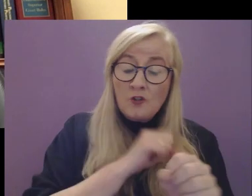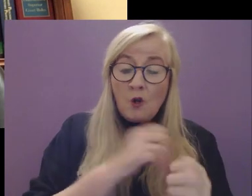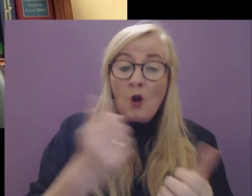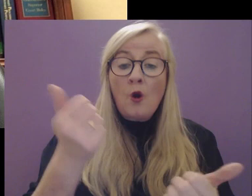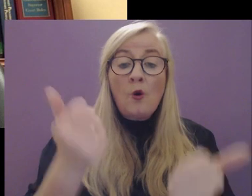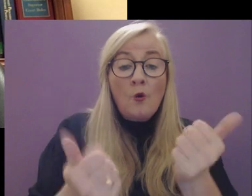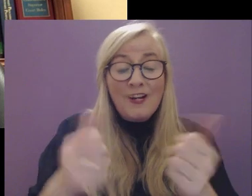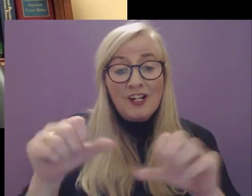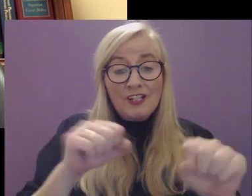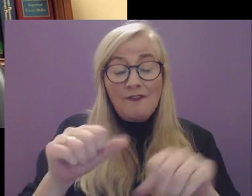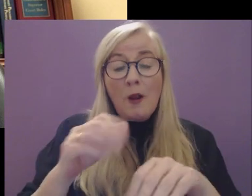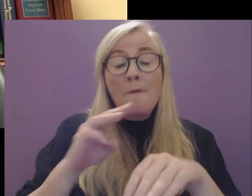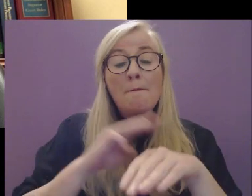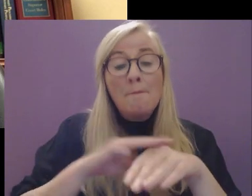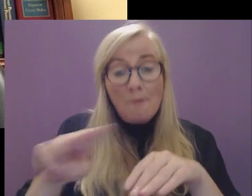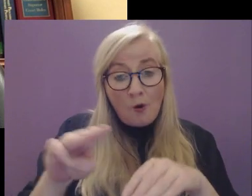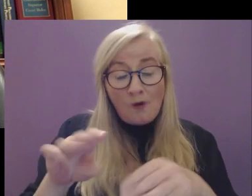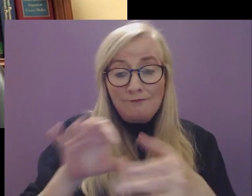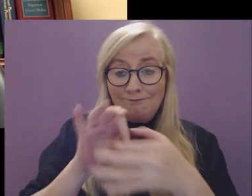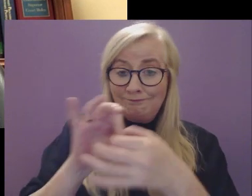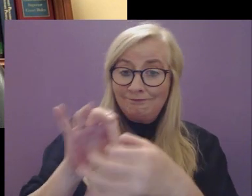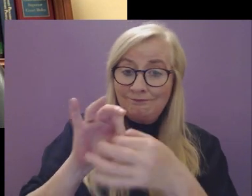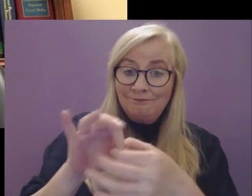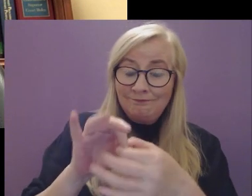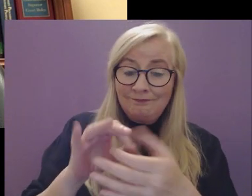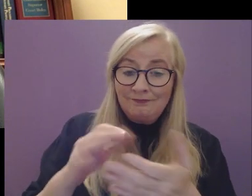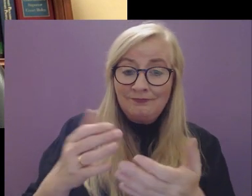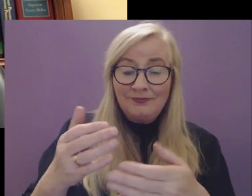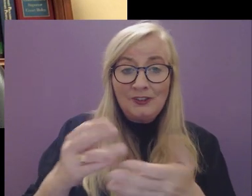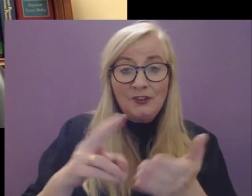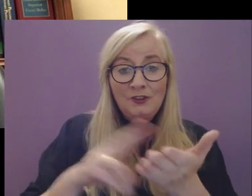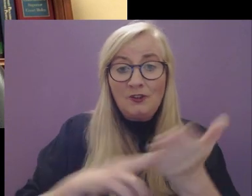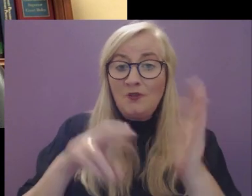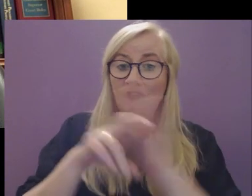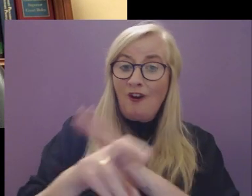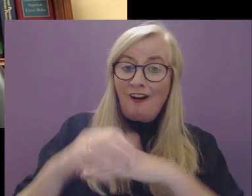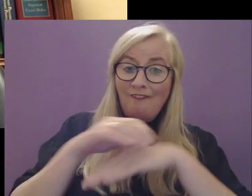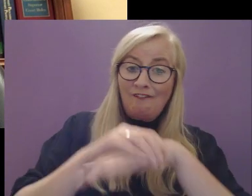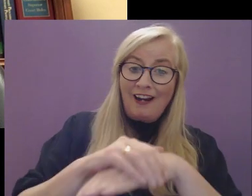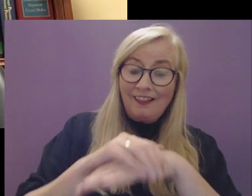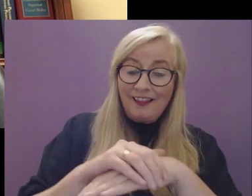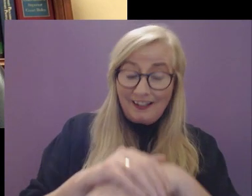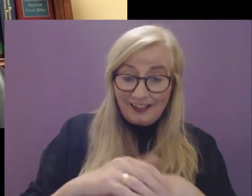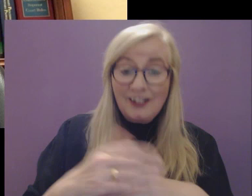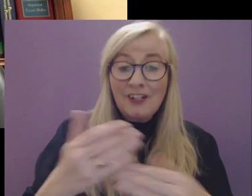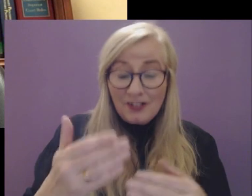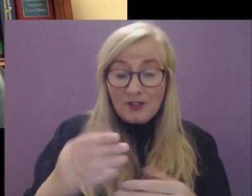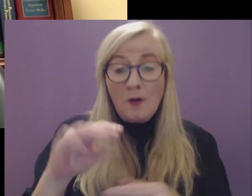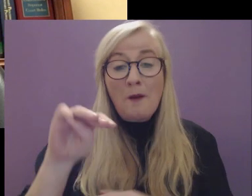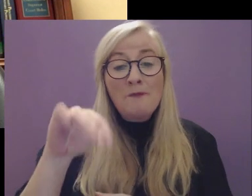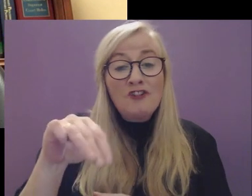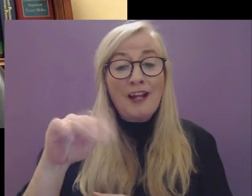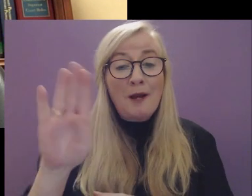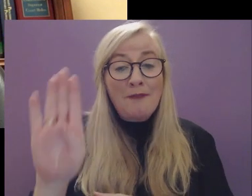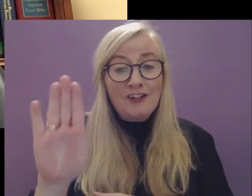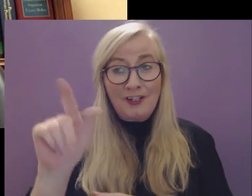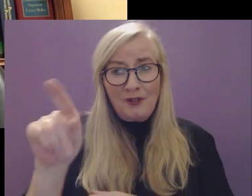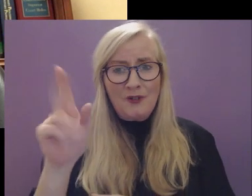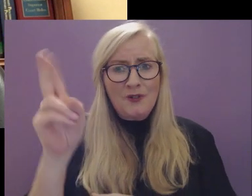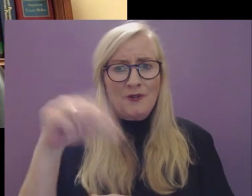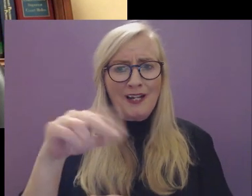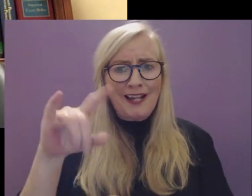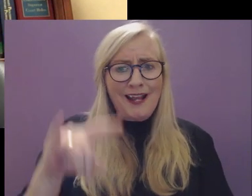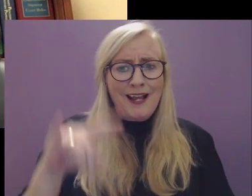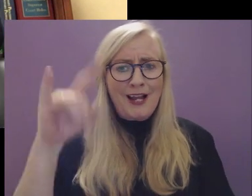court services more user-centred or user-friendly. As Michelle Bachelet, the